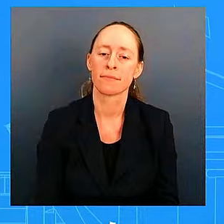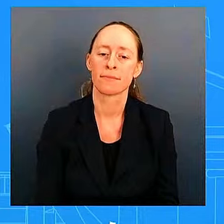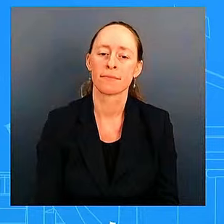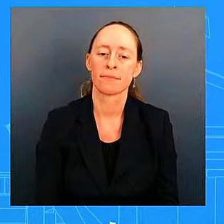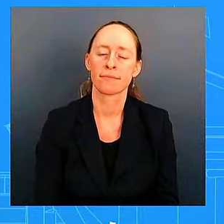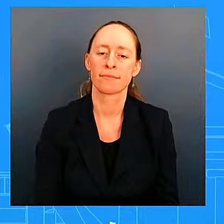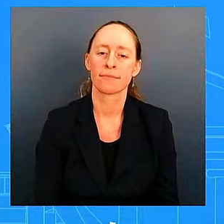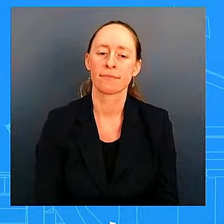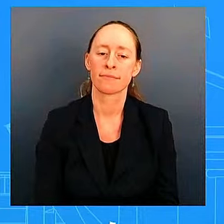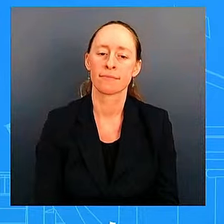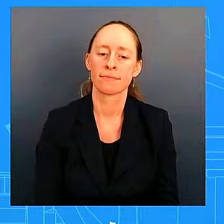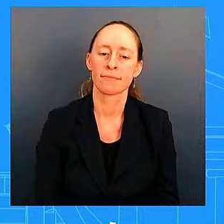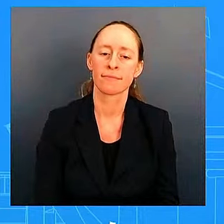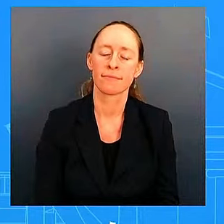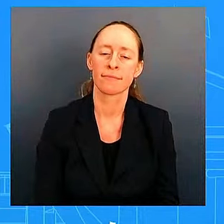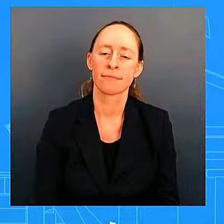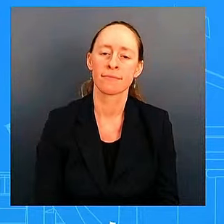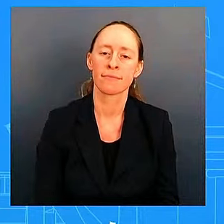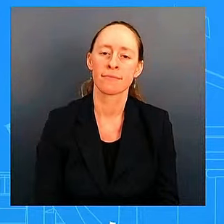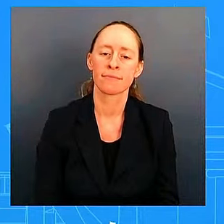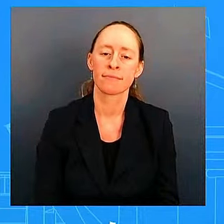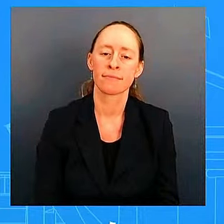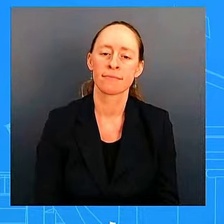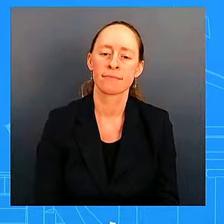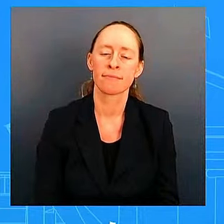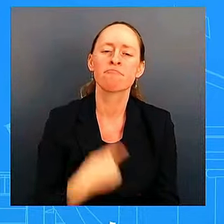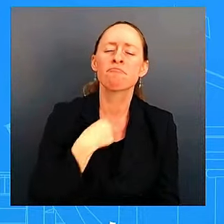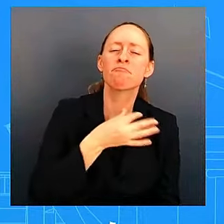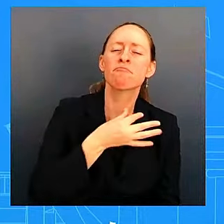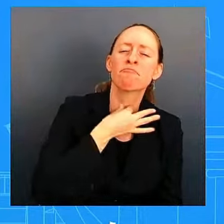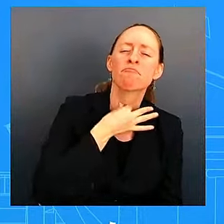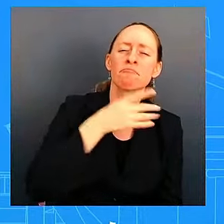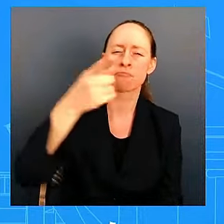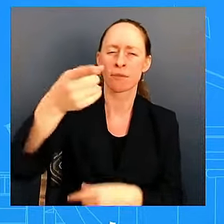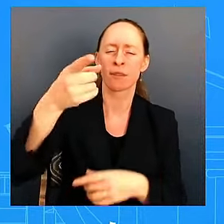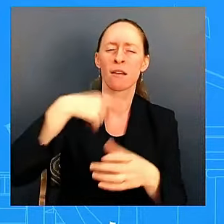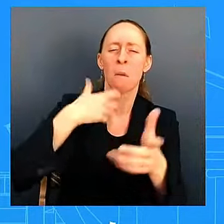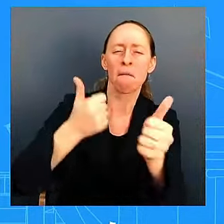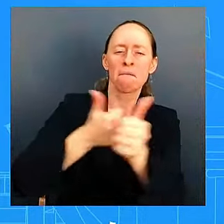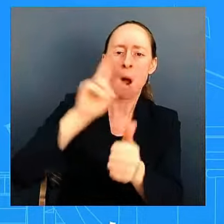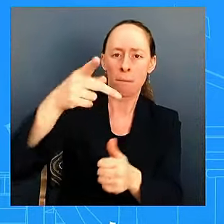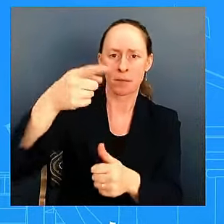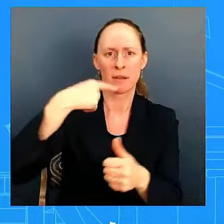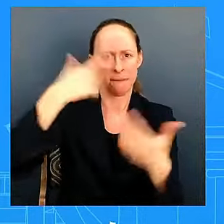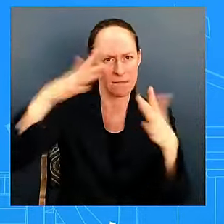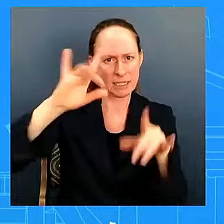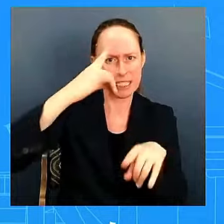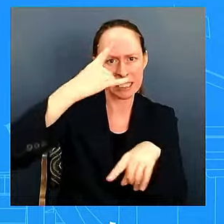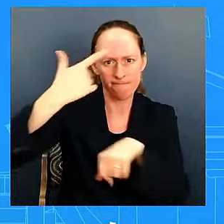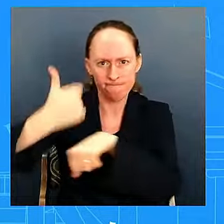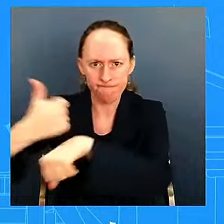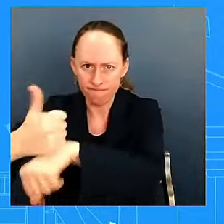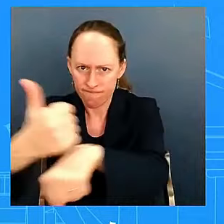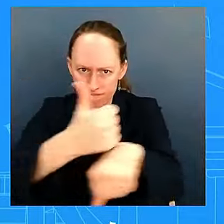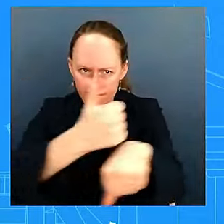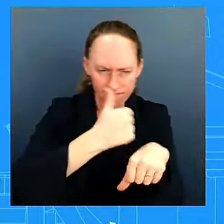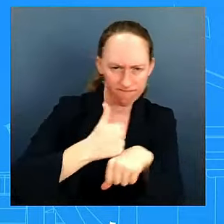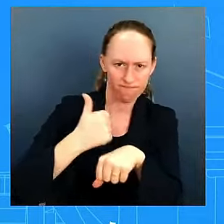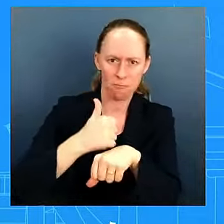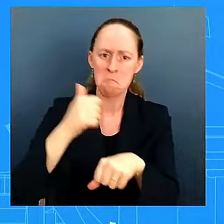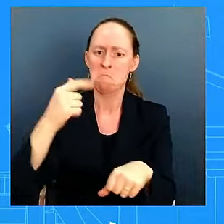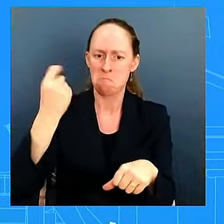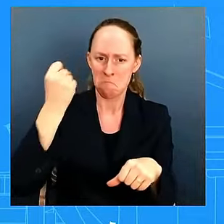-positioning yeah and she uh did mention that assets and resources were pre-positioned big then another question was asked before but